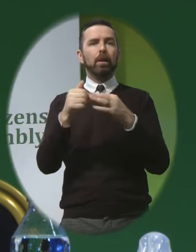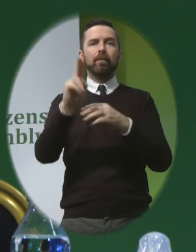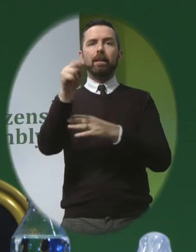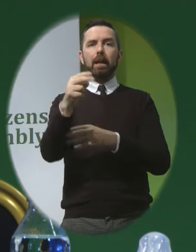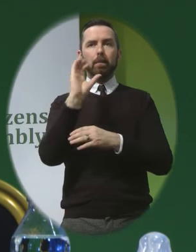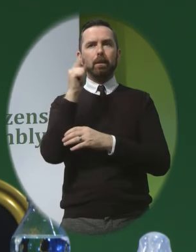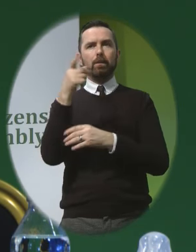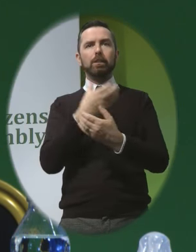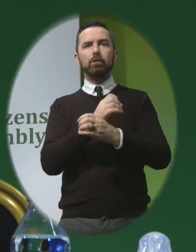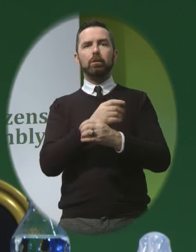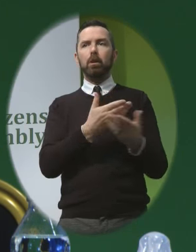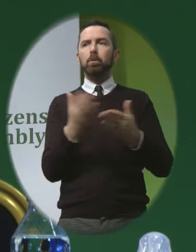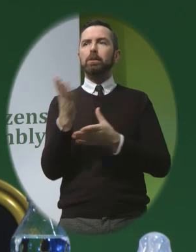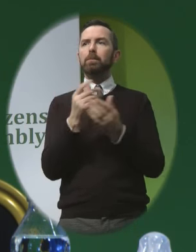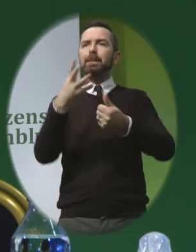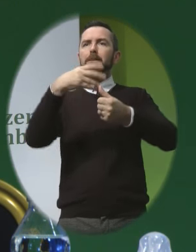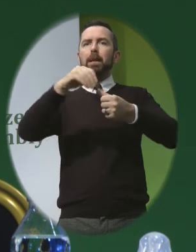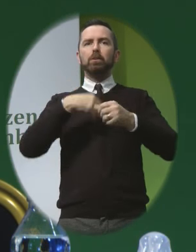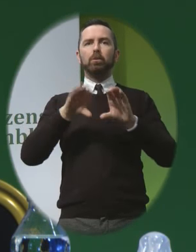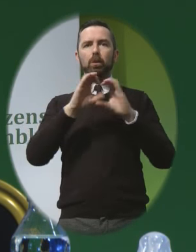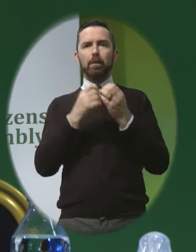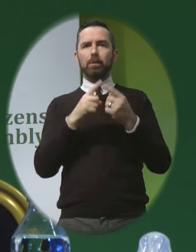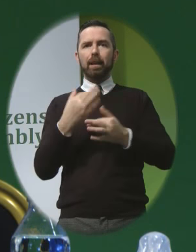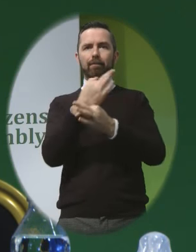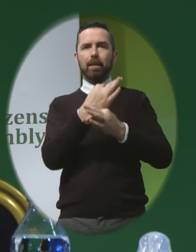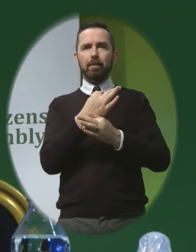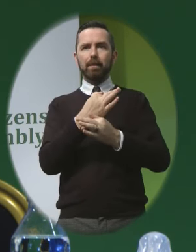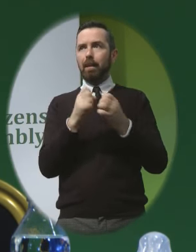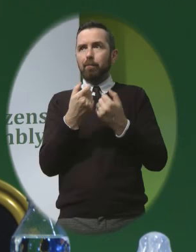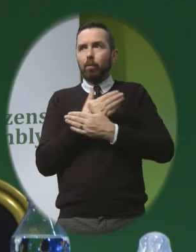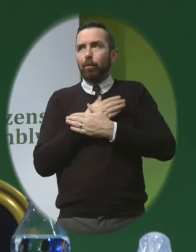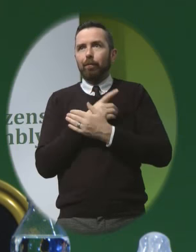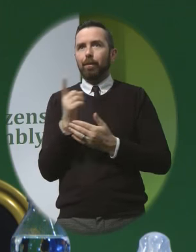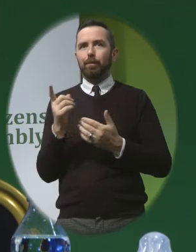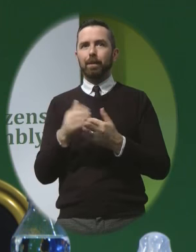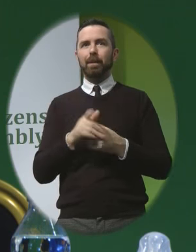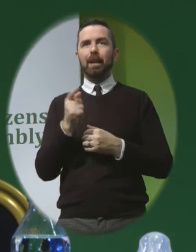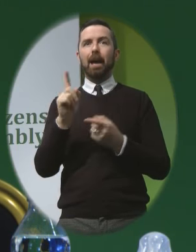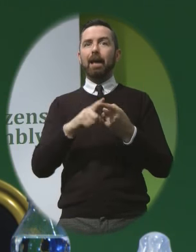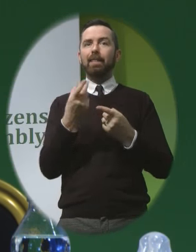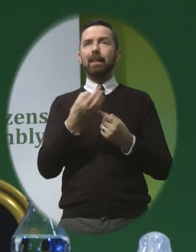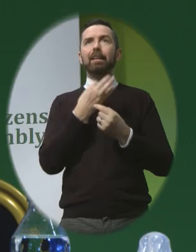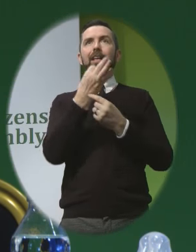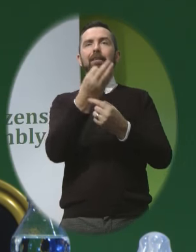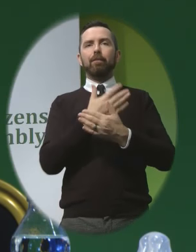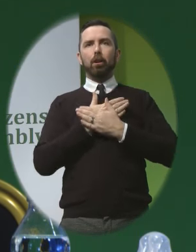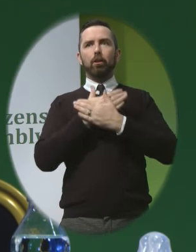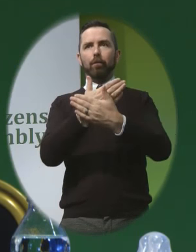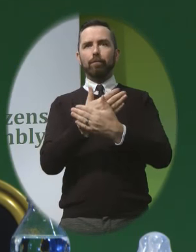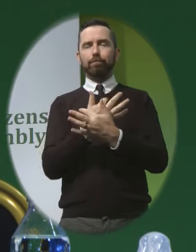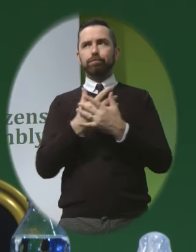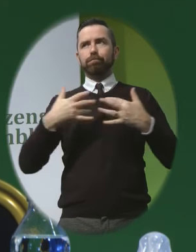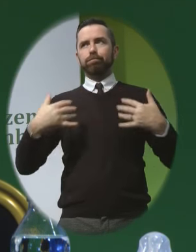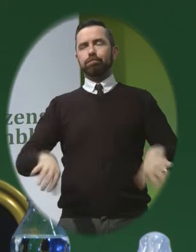bring something special To our communities To our families They're just loved They just give love in abundance And of course